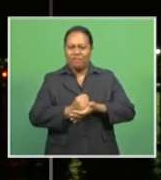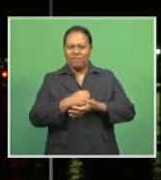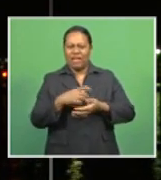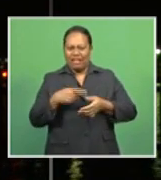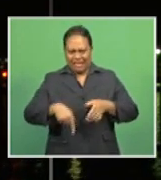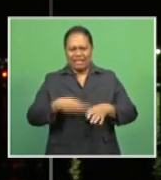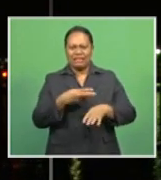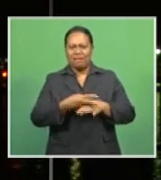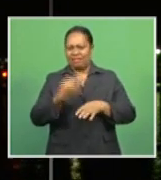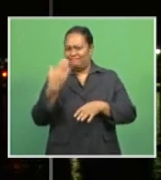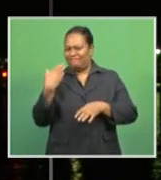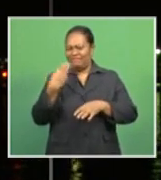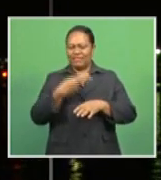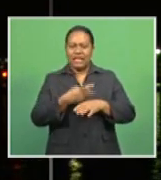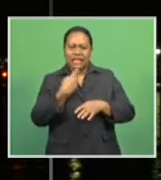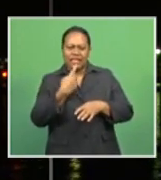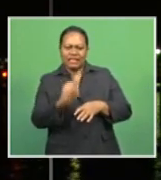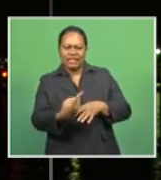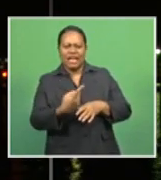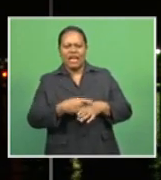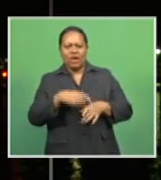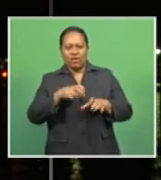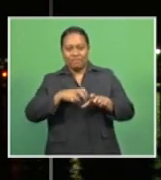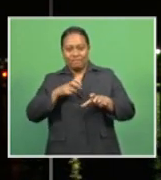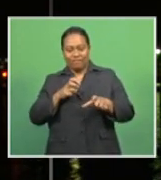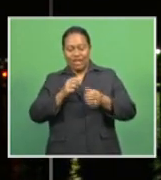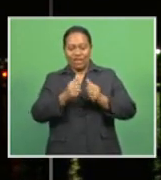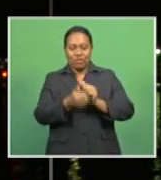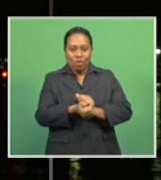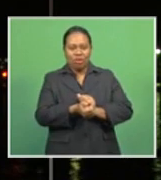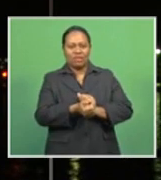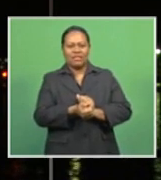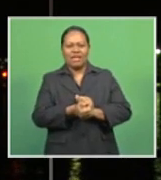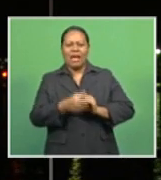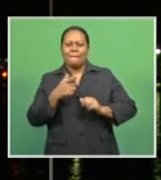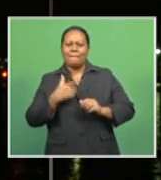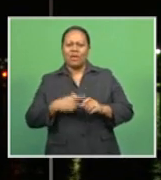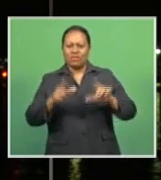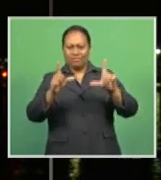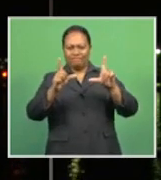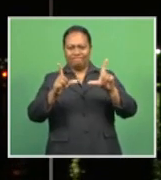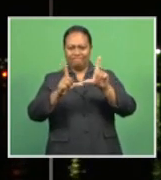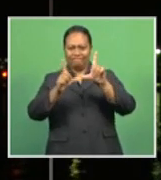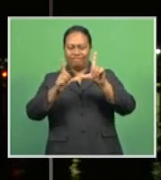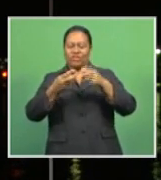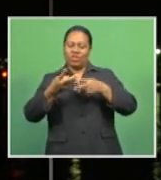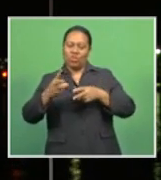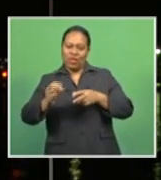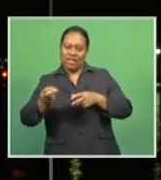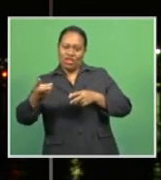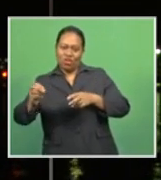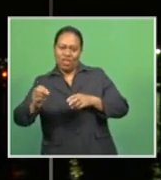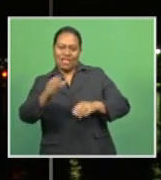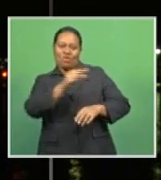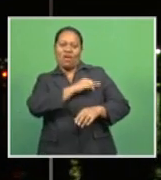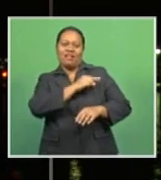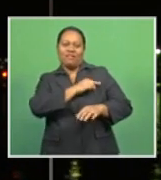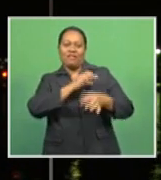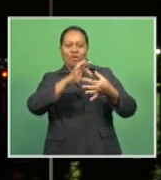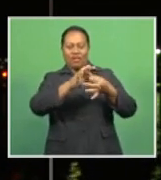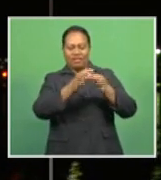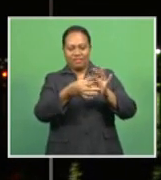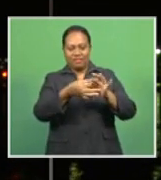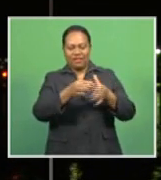months after he indicated that he will retire from the sport he failed at the Tokyo 2020 Boxing Qualifiers event in Jordan.